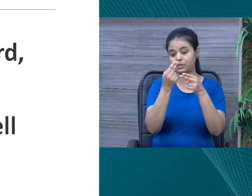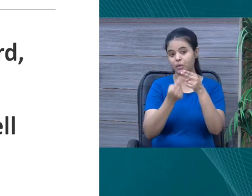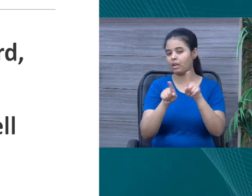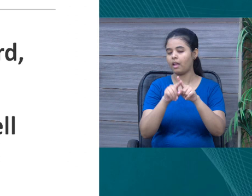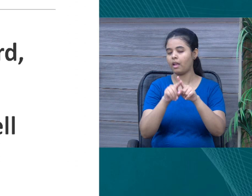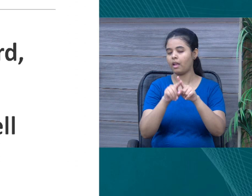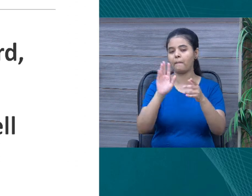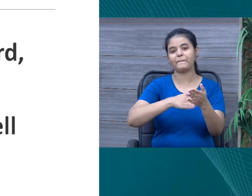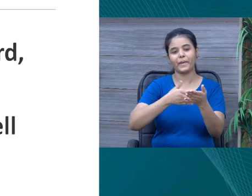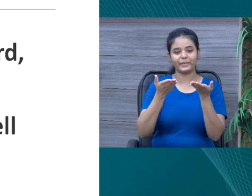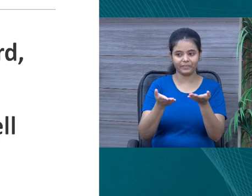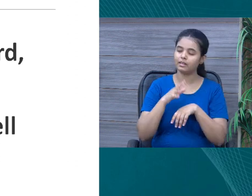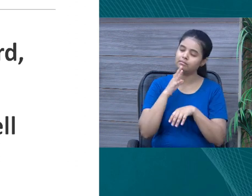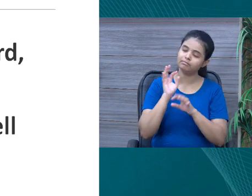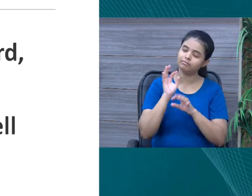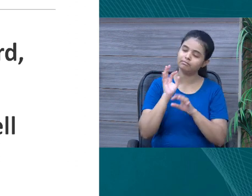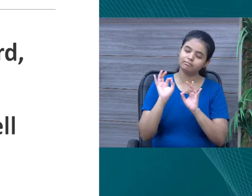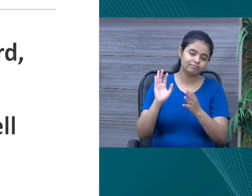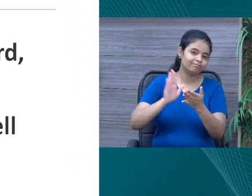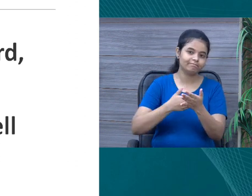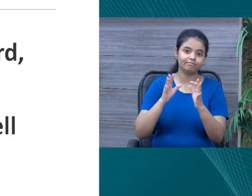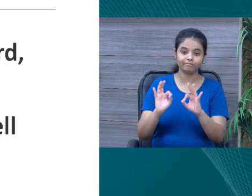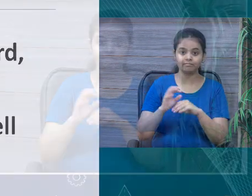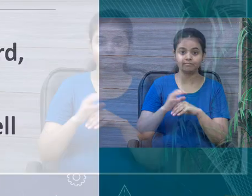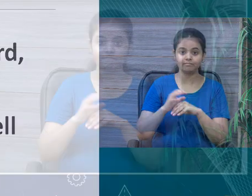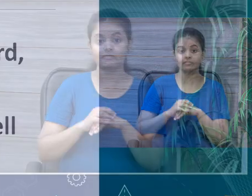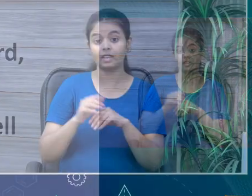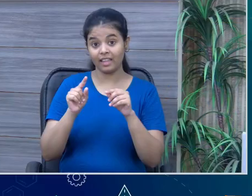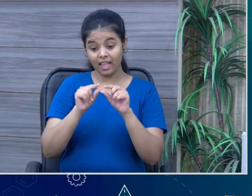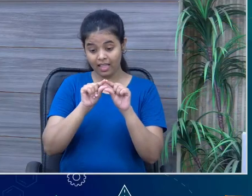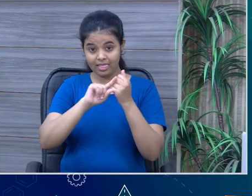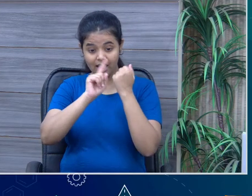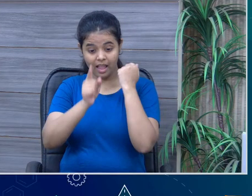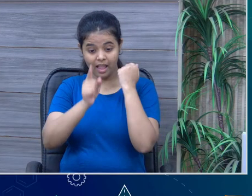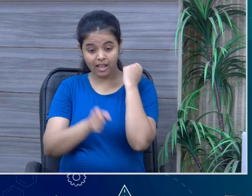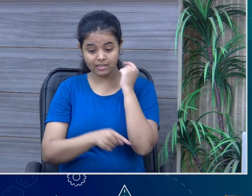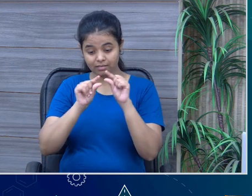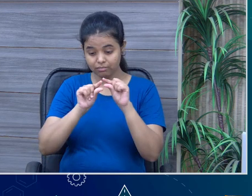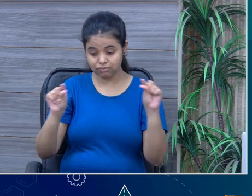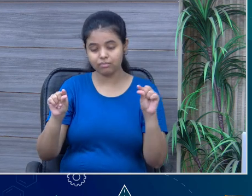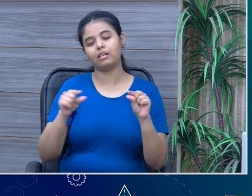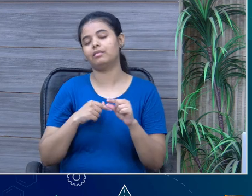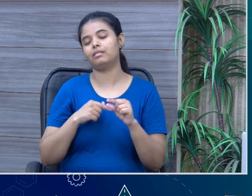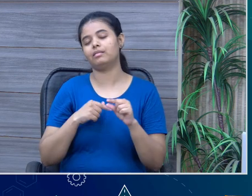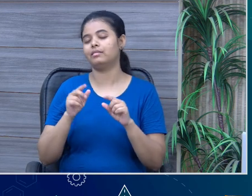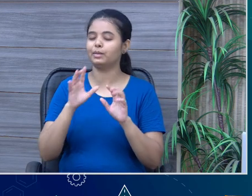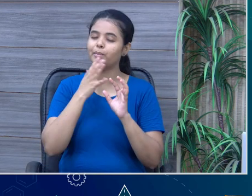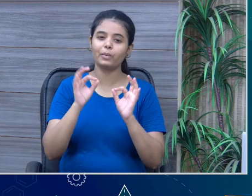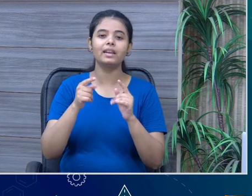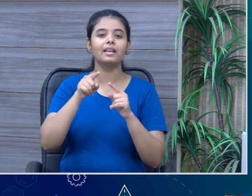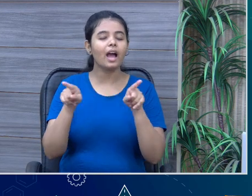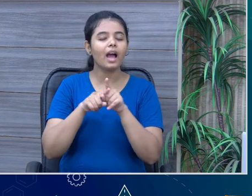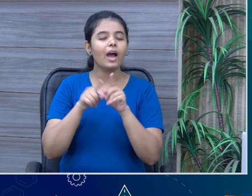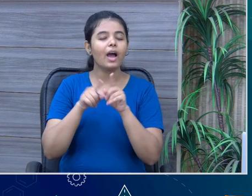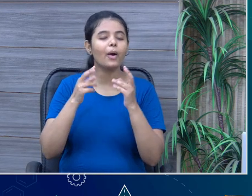all about. That's a very pretty poem. And the second last line is wonderful. That I wish you had find a nice